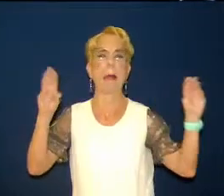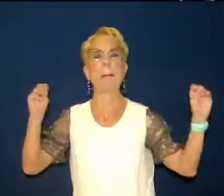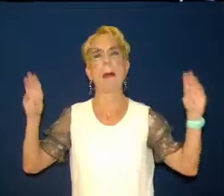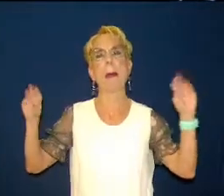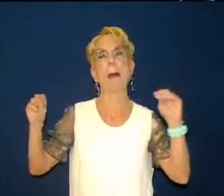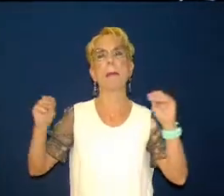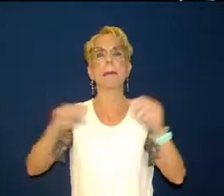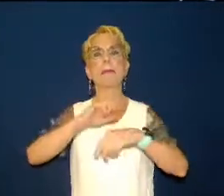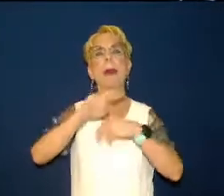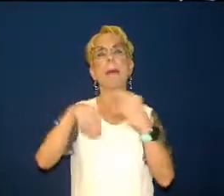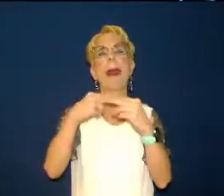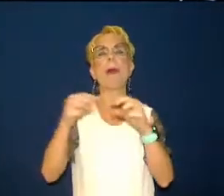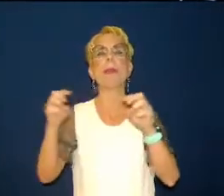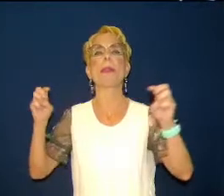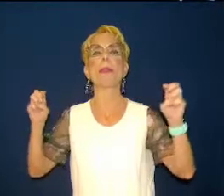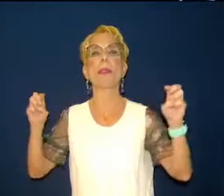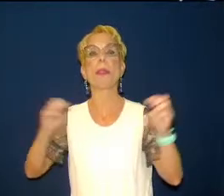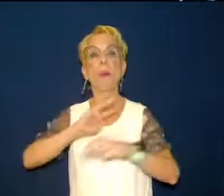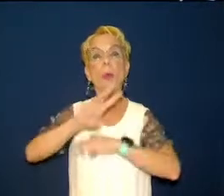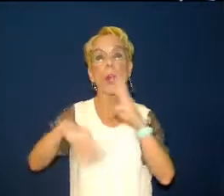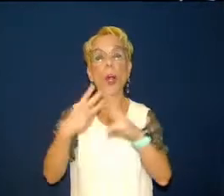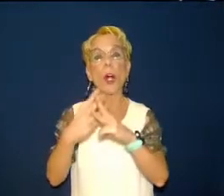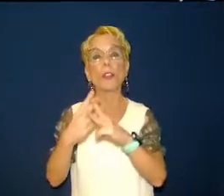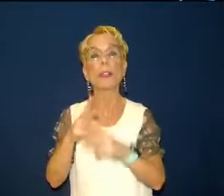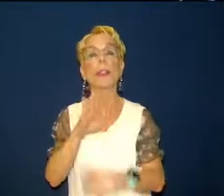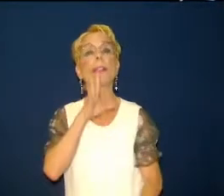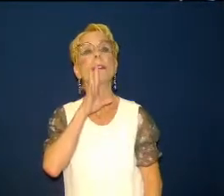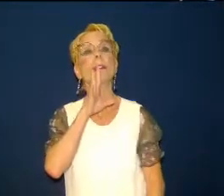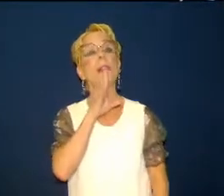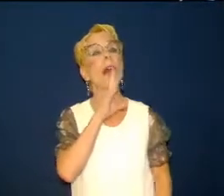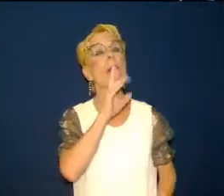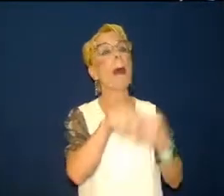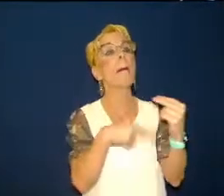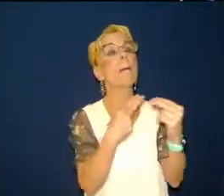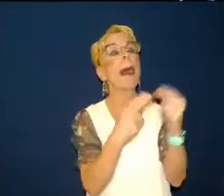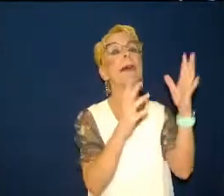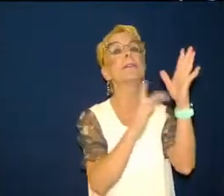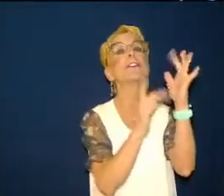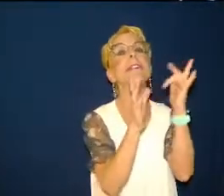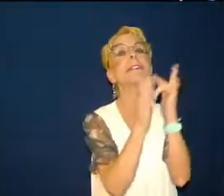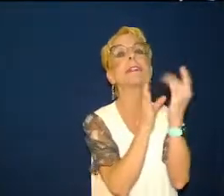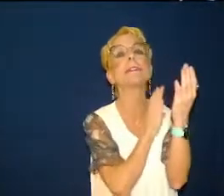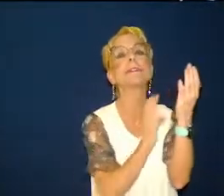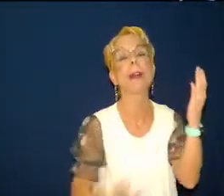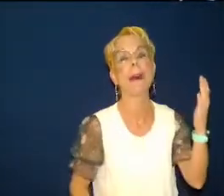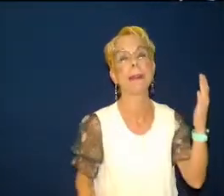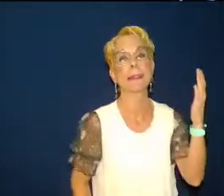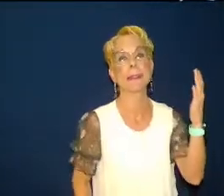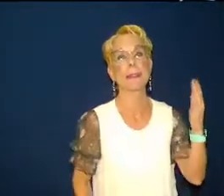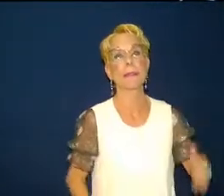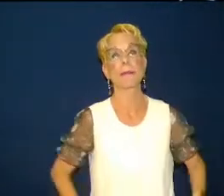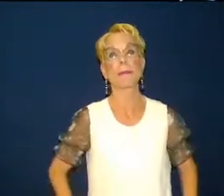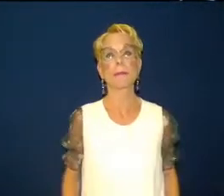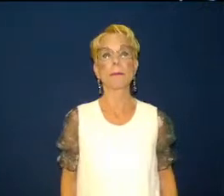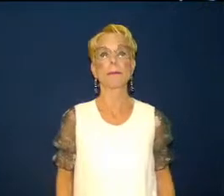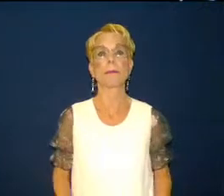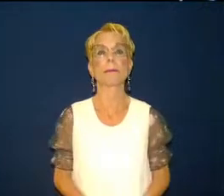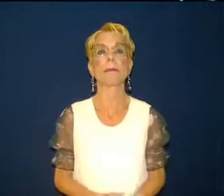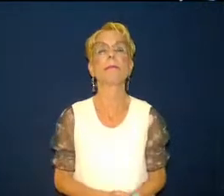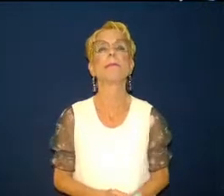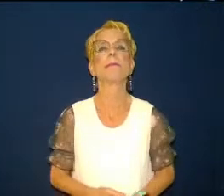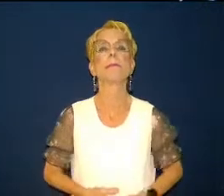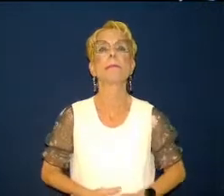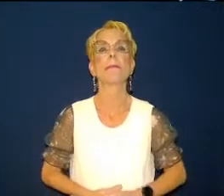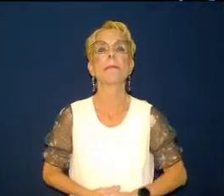but my my question for each one of us have you told your story this week have you